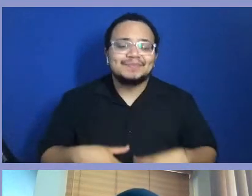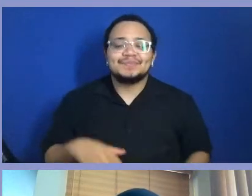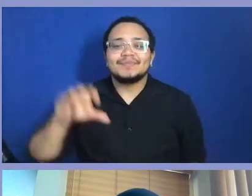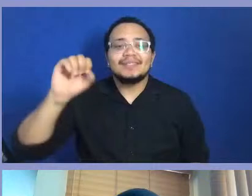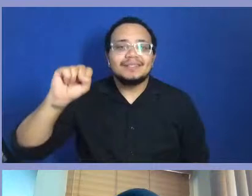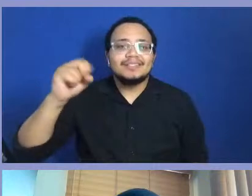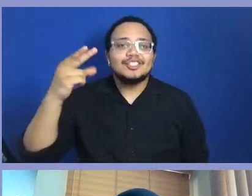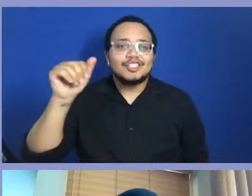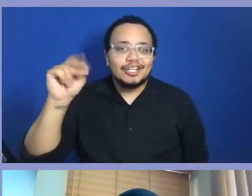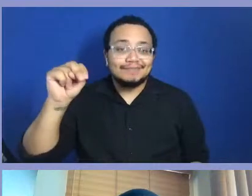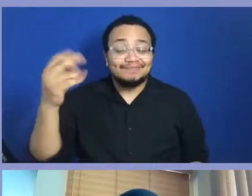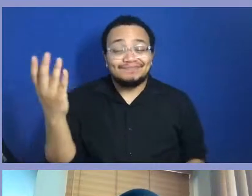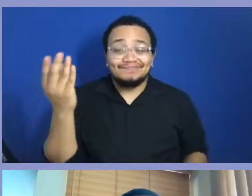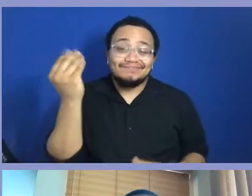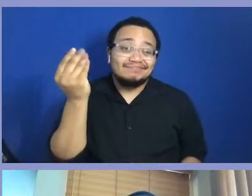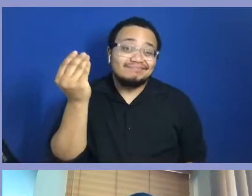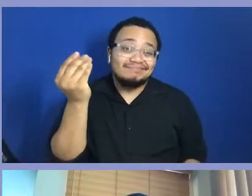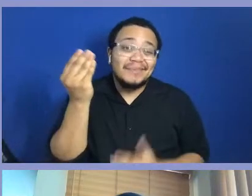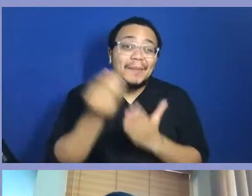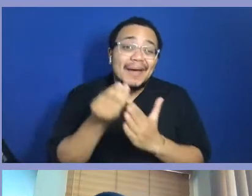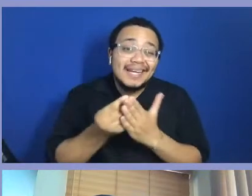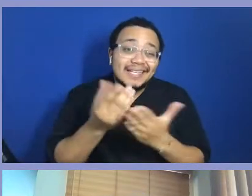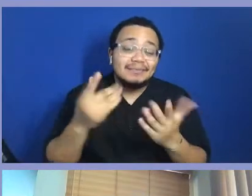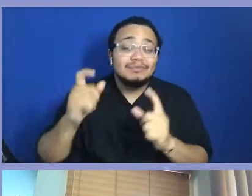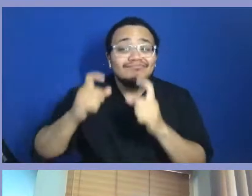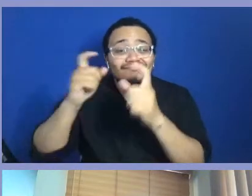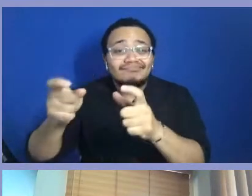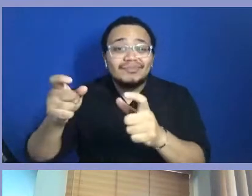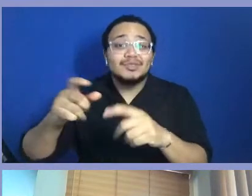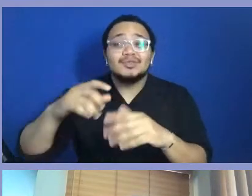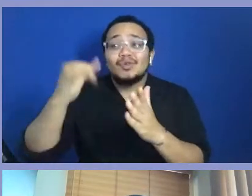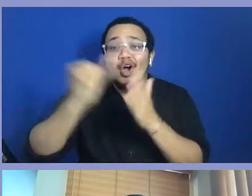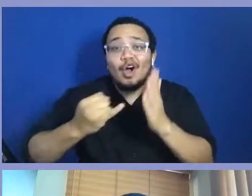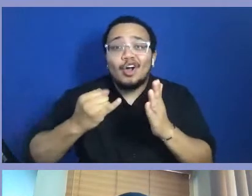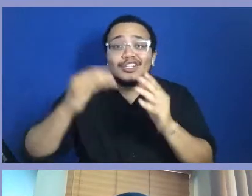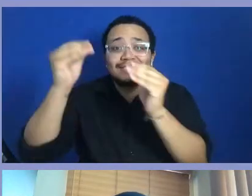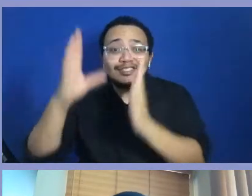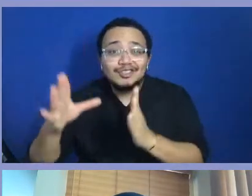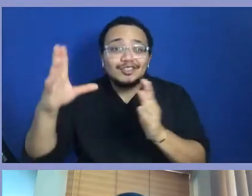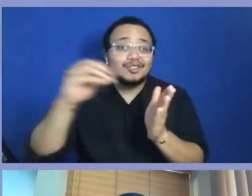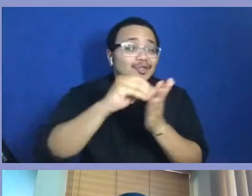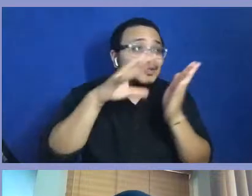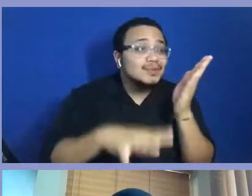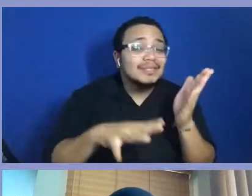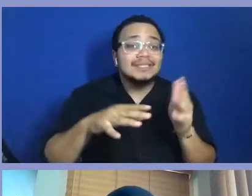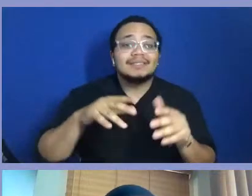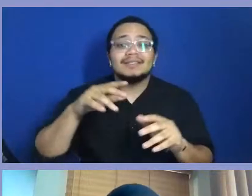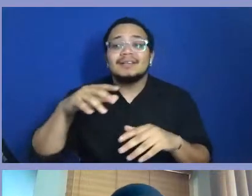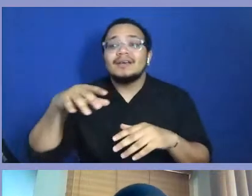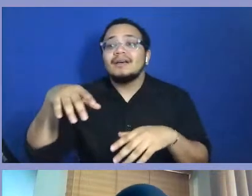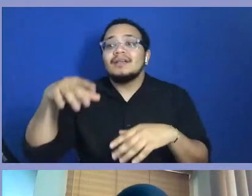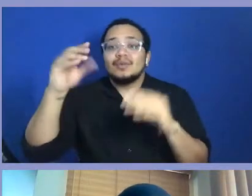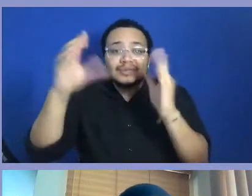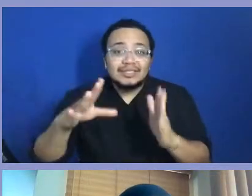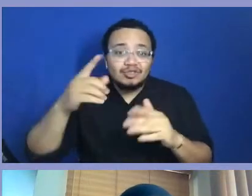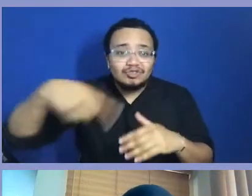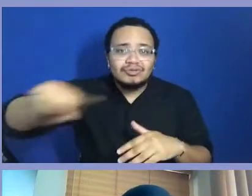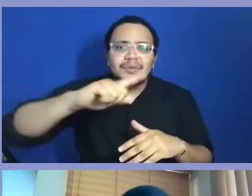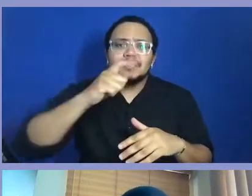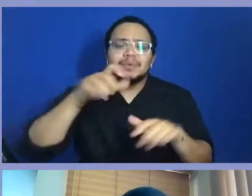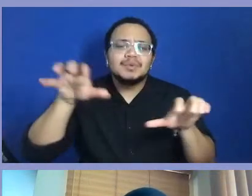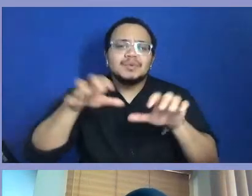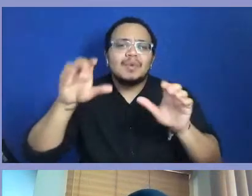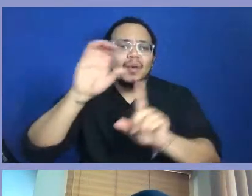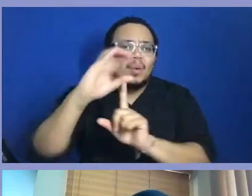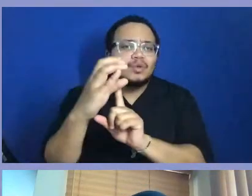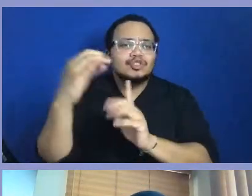go to music teachers and art teachers, theater teachers, people who do the culture because the culture needs push and